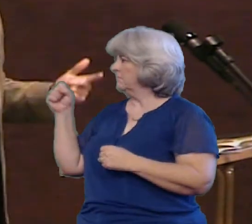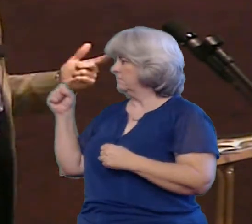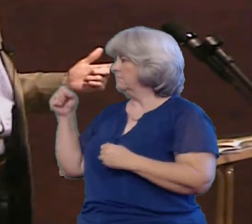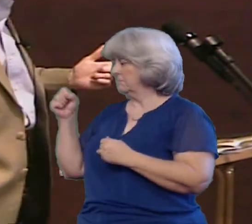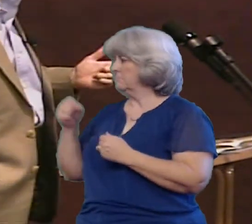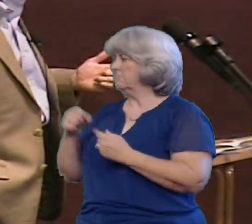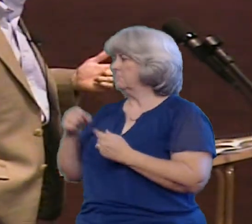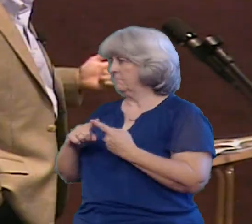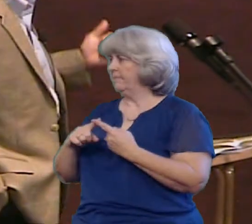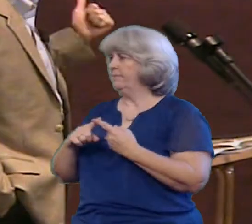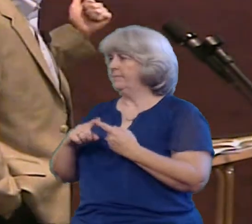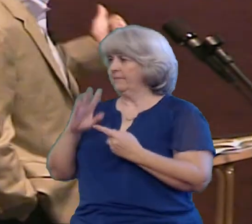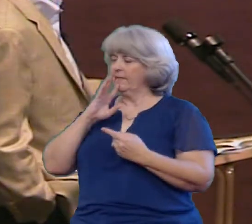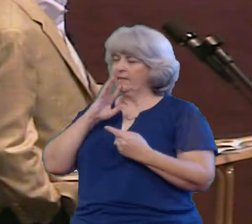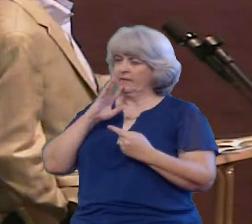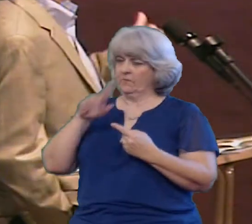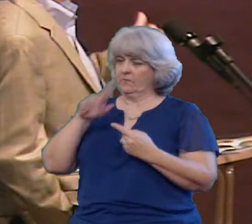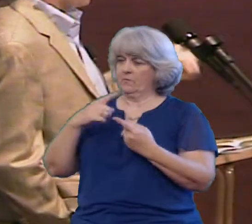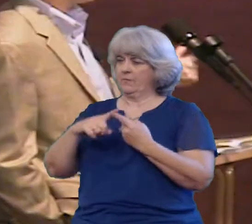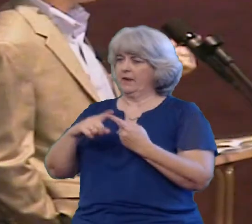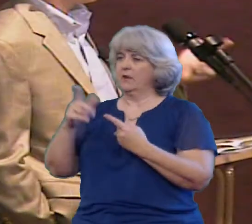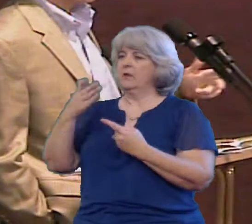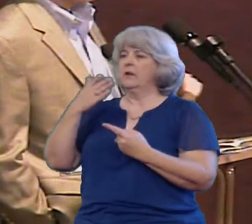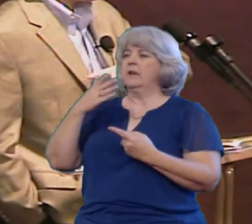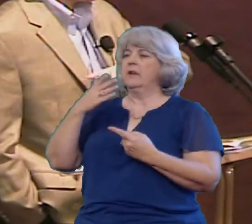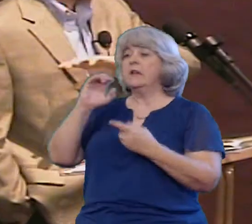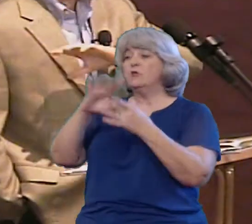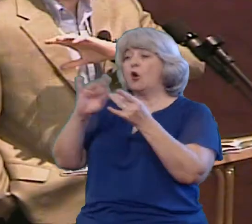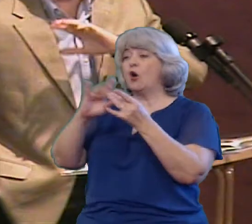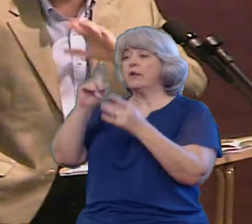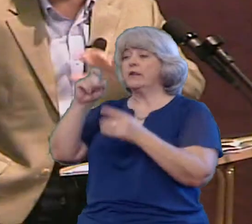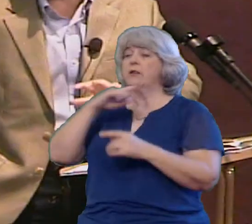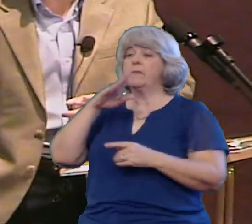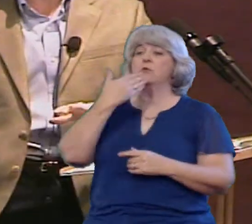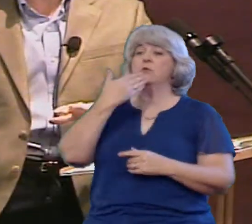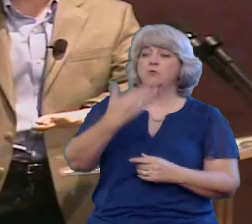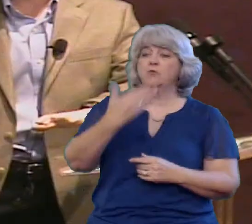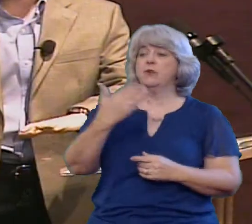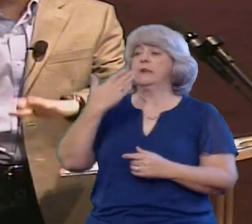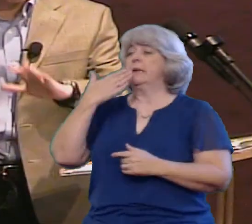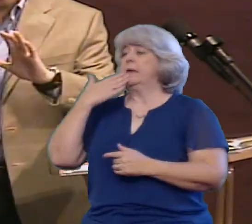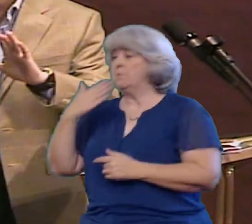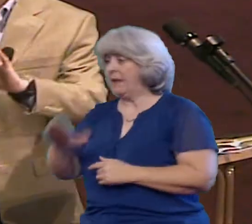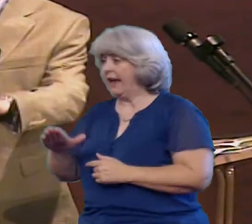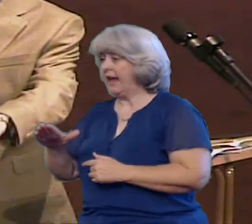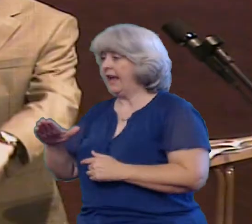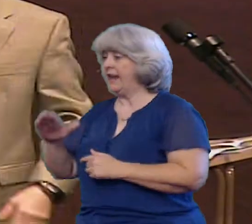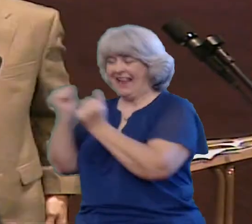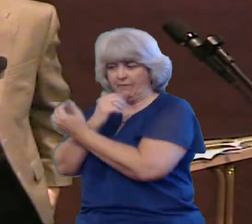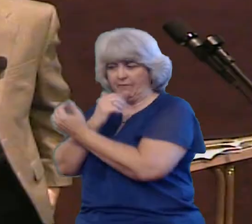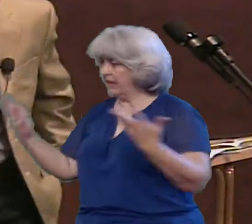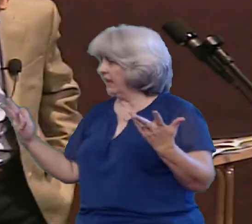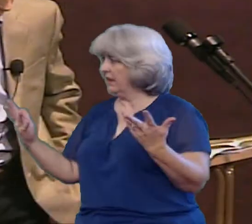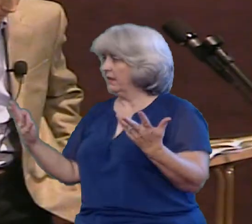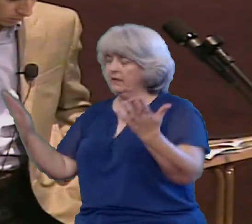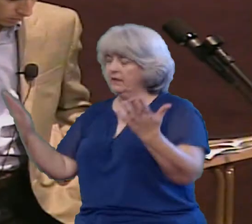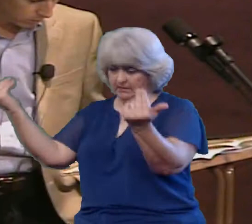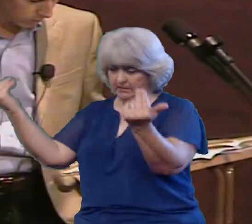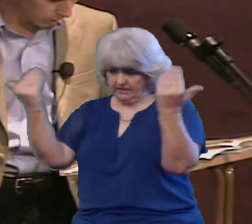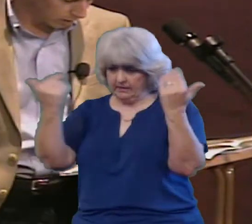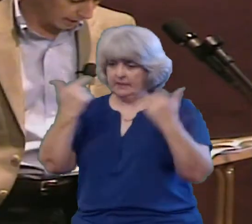When we start talking about stuff I want to know the good the bad and the ugly I want to know everything I want to put it all out there on the table